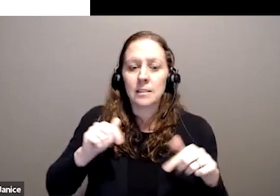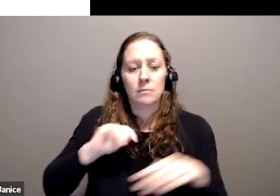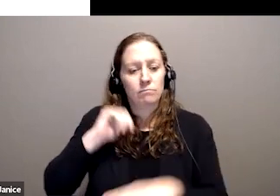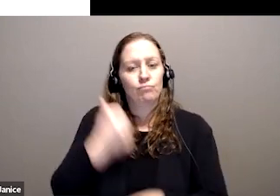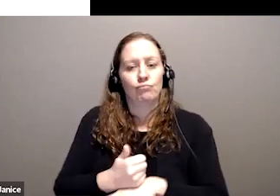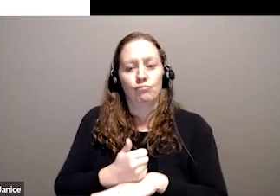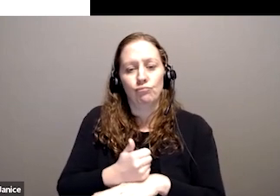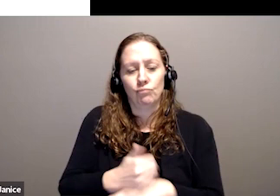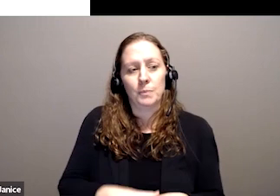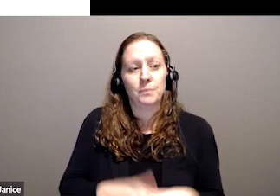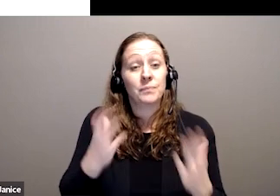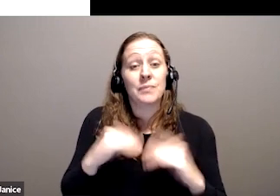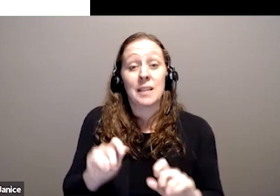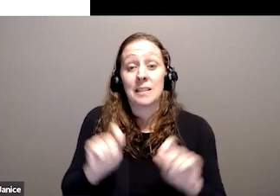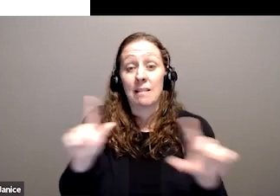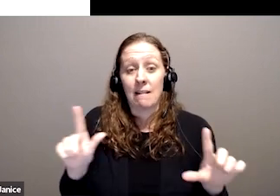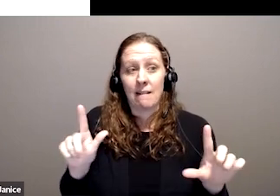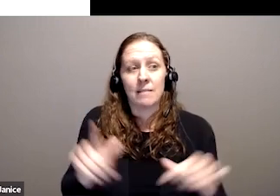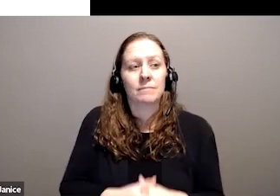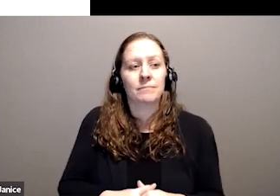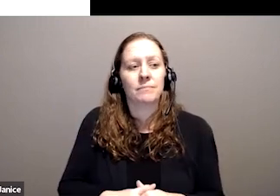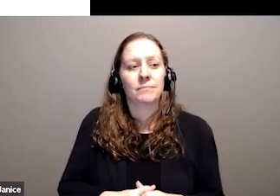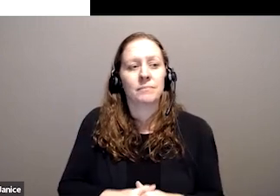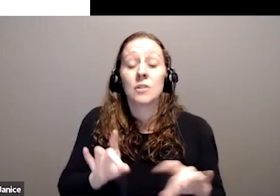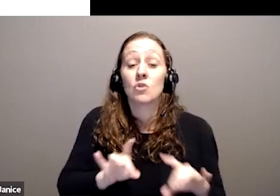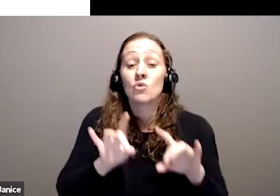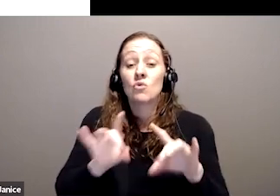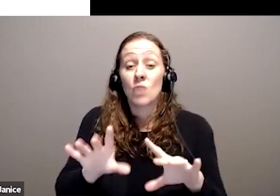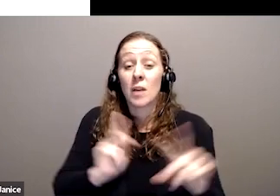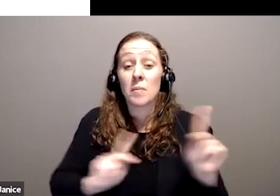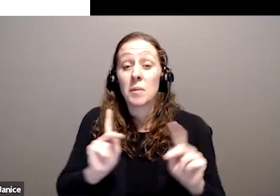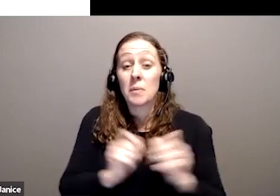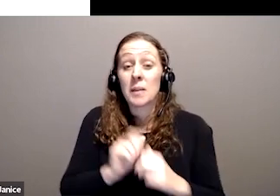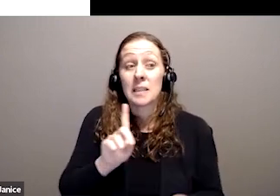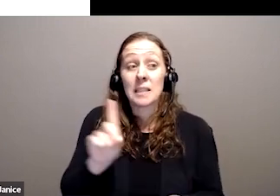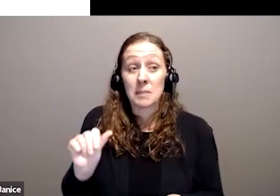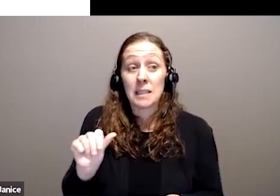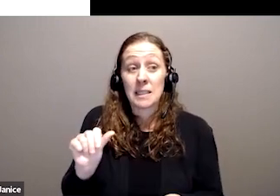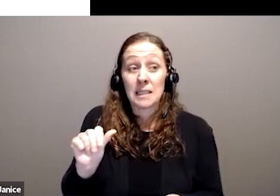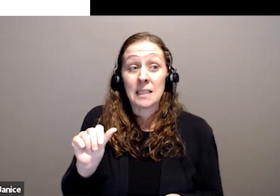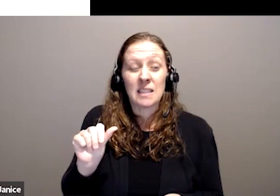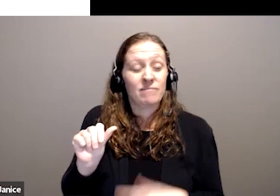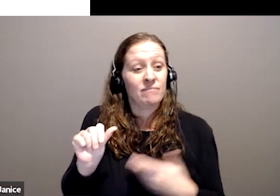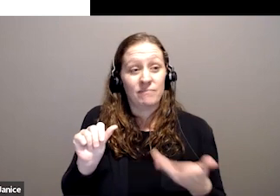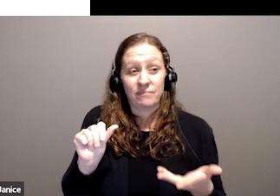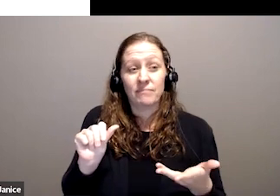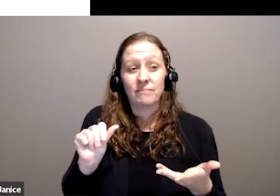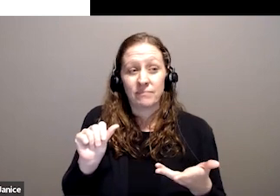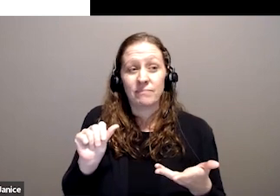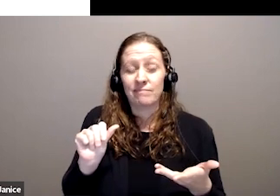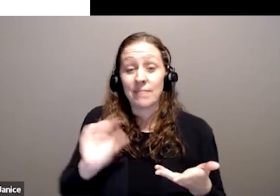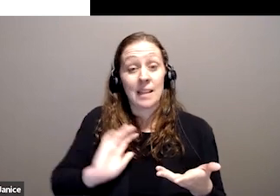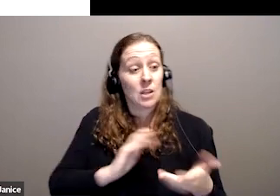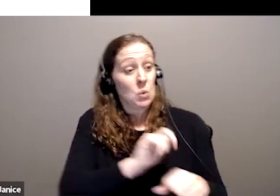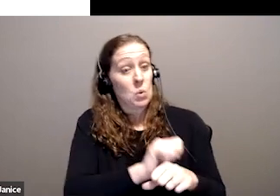slide, please. In Australia, people with disability are underrepresented in our